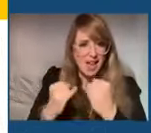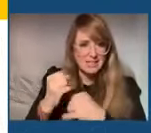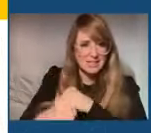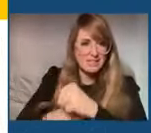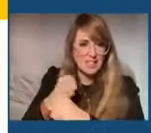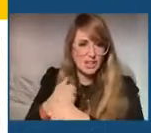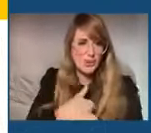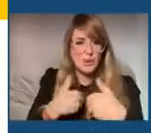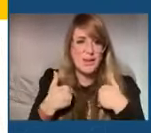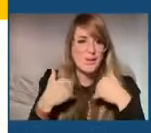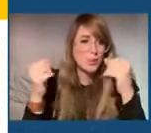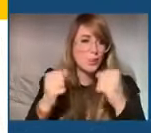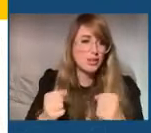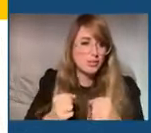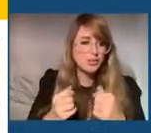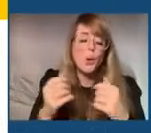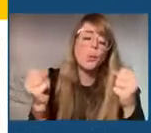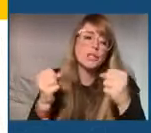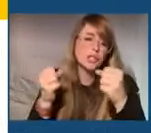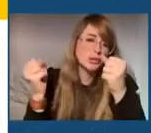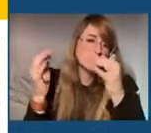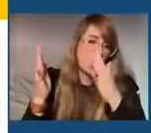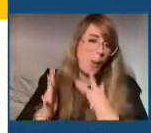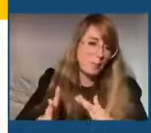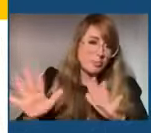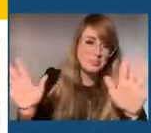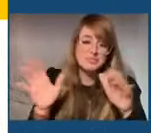it's nothing we can't handle. Right, team? All right. That's what I like to hear. you. So